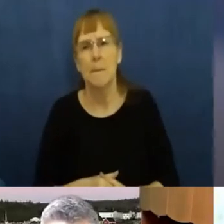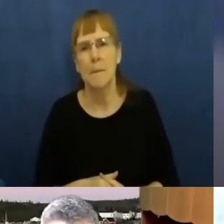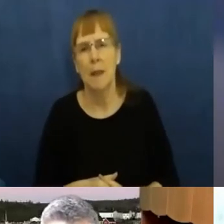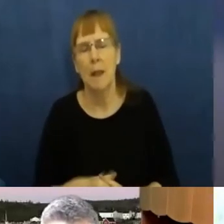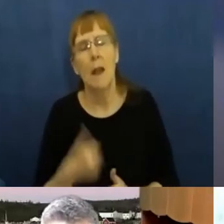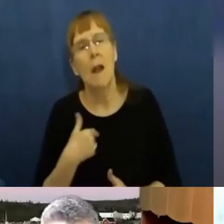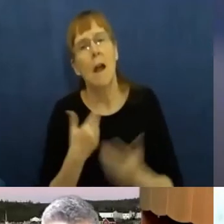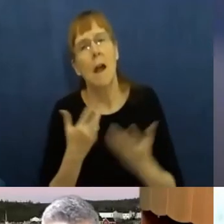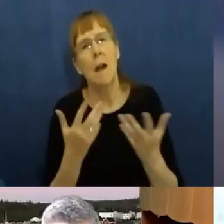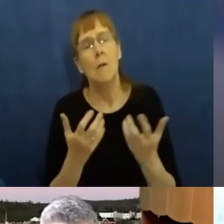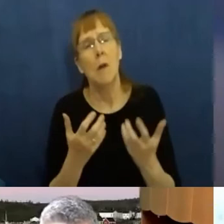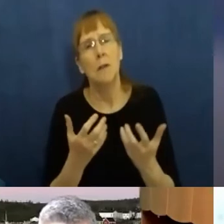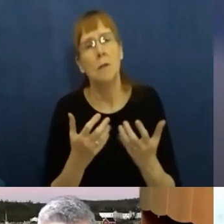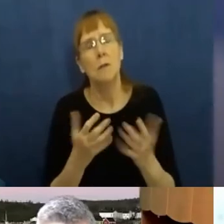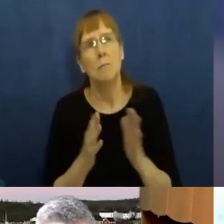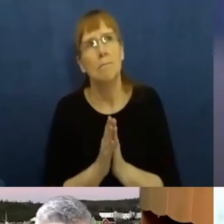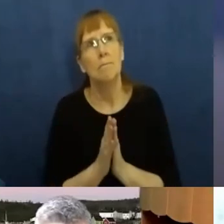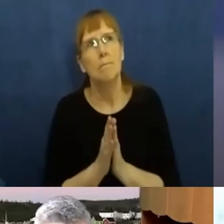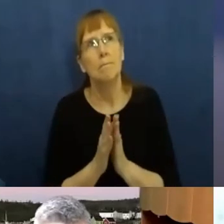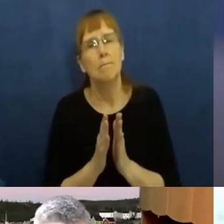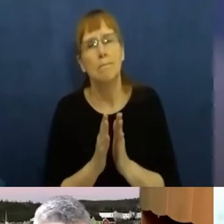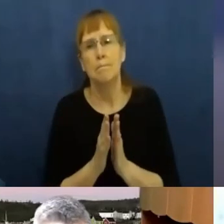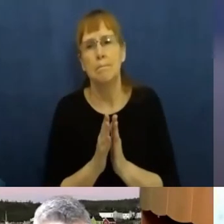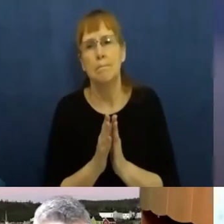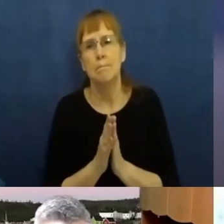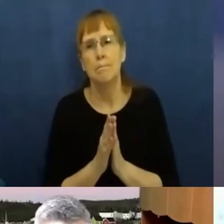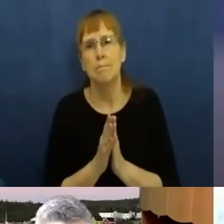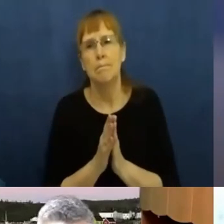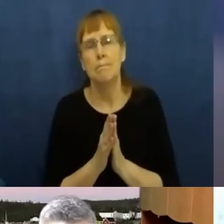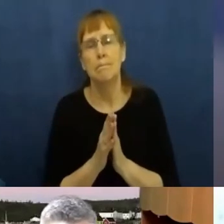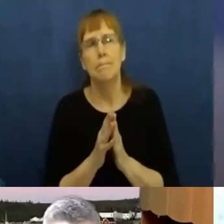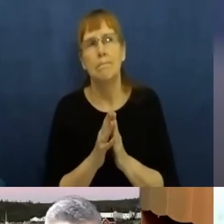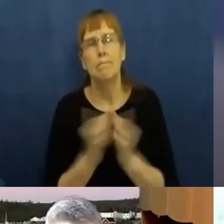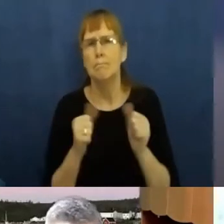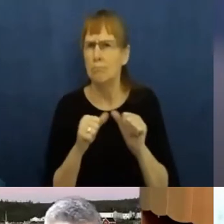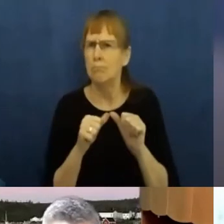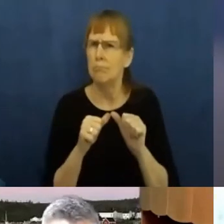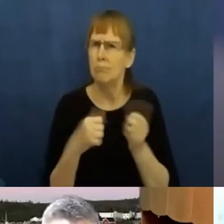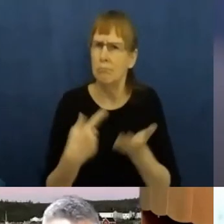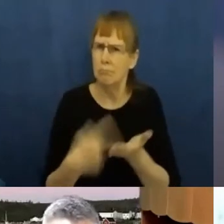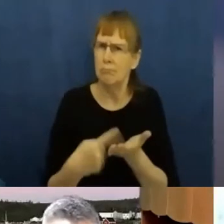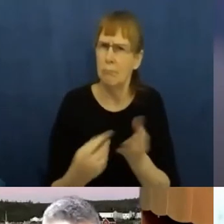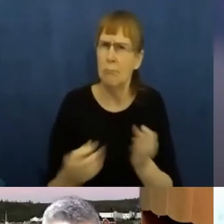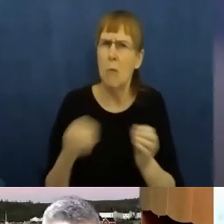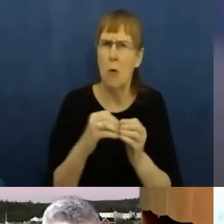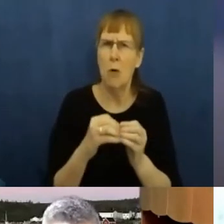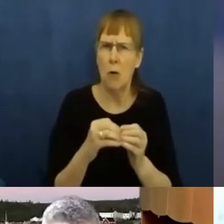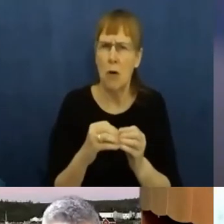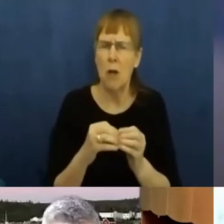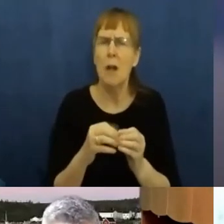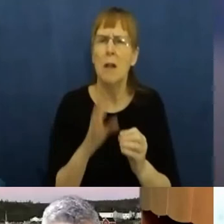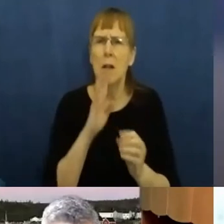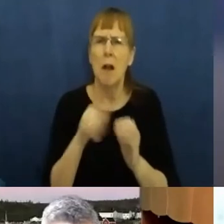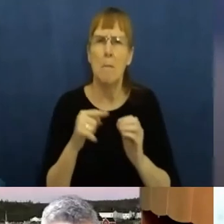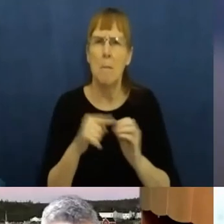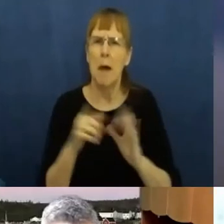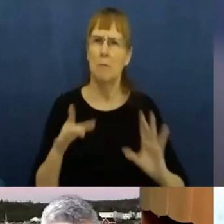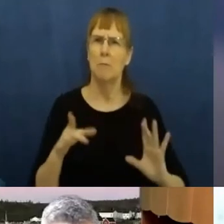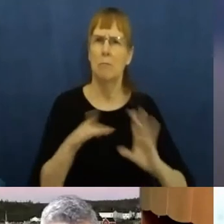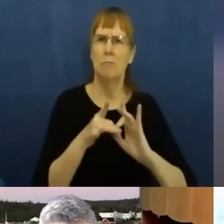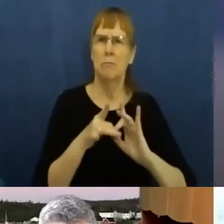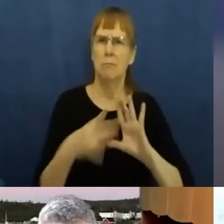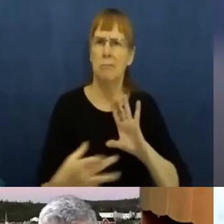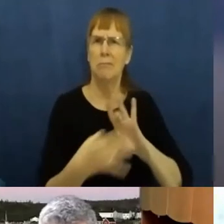to, you know, further the conversation when we're talking about connectivity, when we're talking about